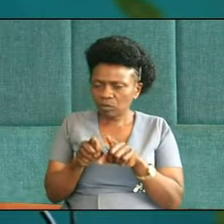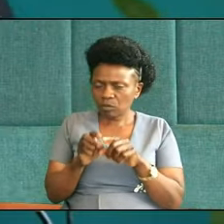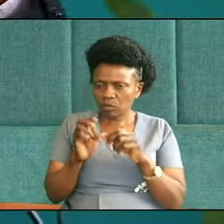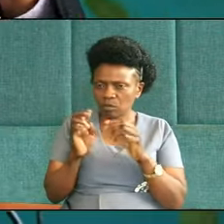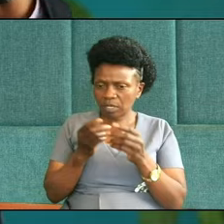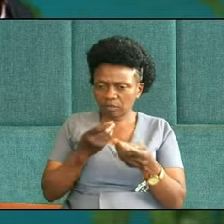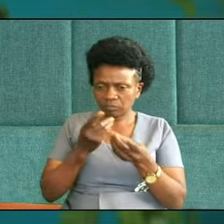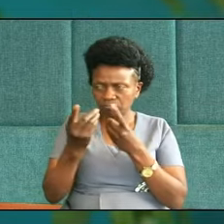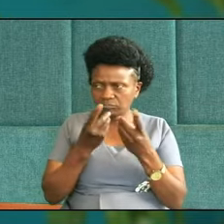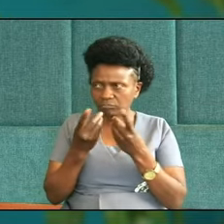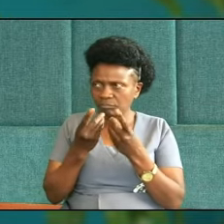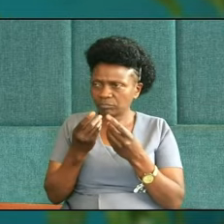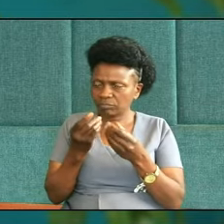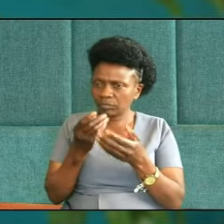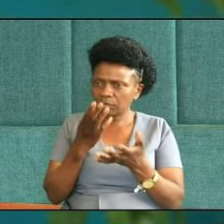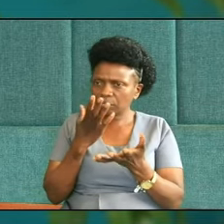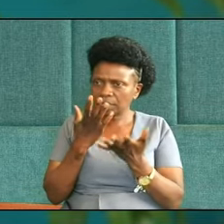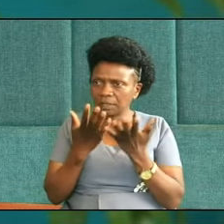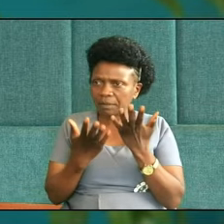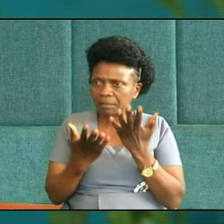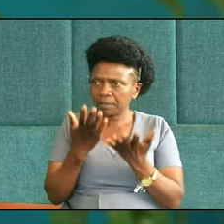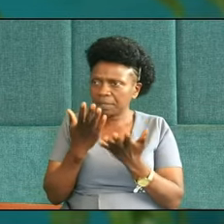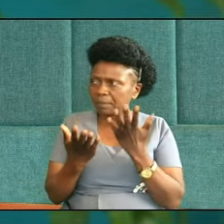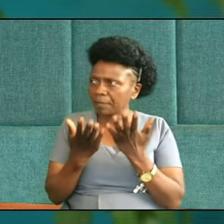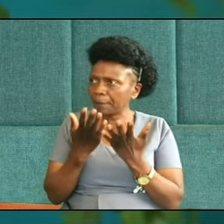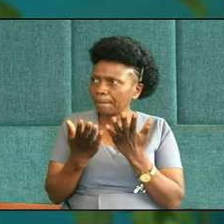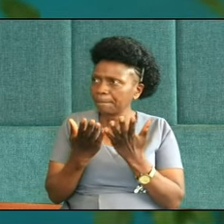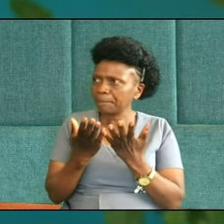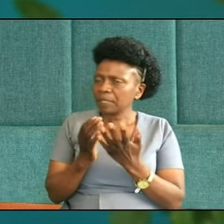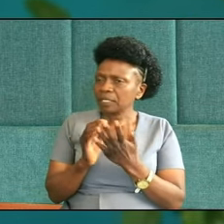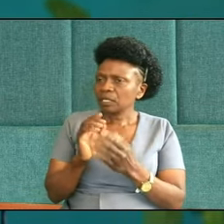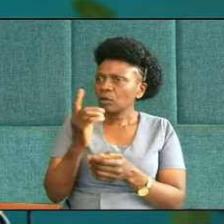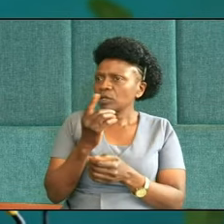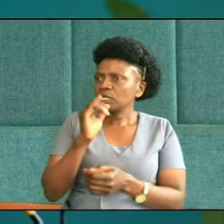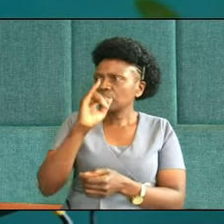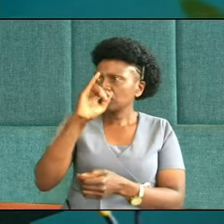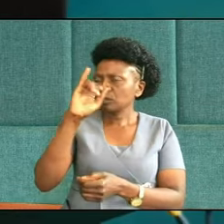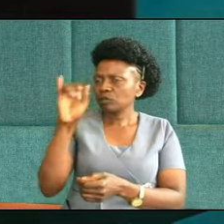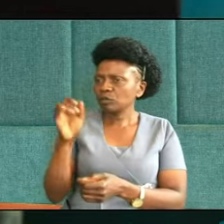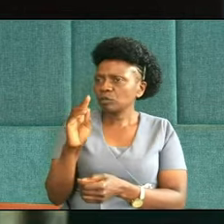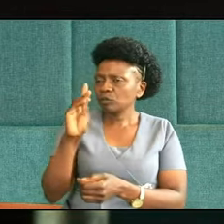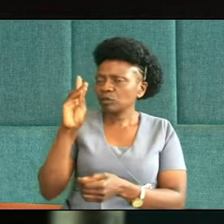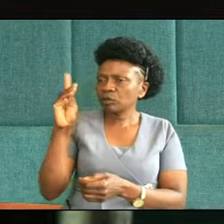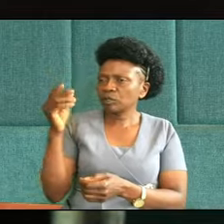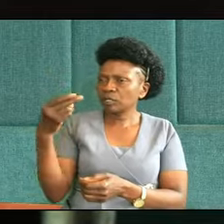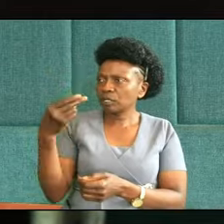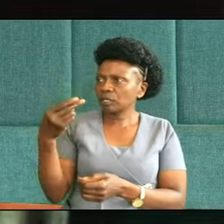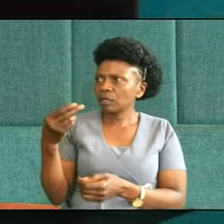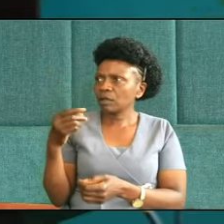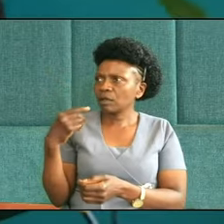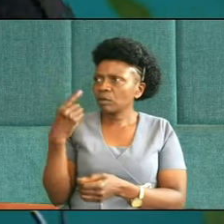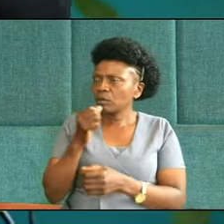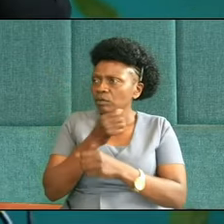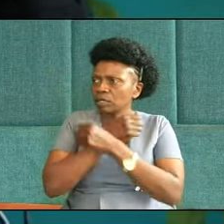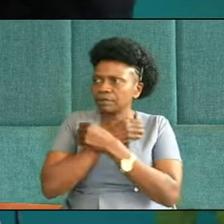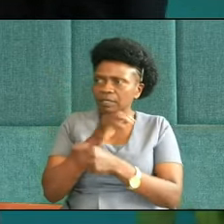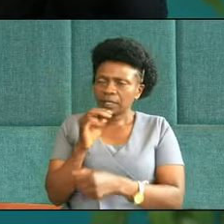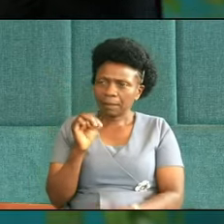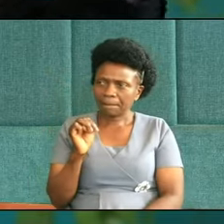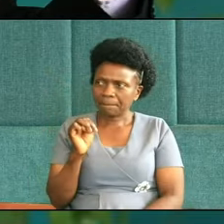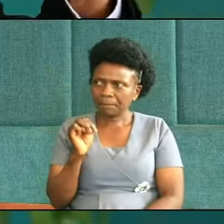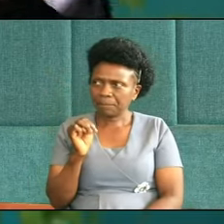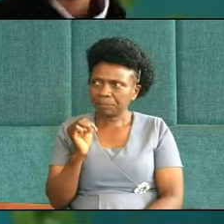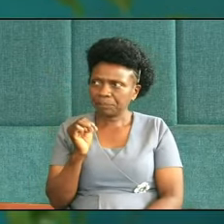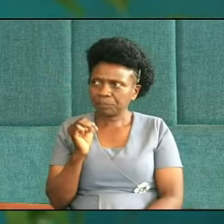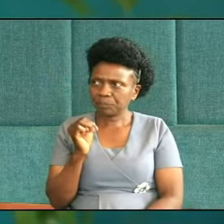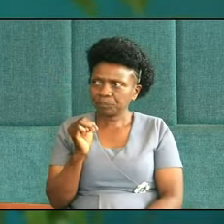that maybe, maybe, here was something happening in Judah's heart. Maybe when he saw his father weeping and wailing day in and out, he may have felt